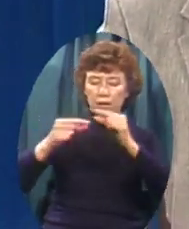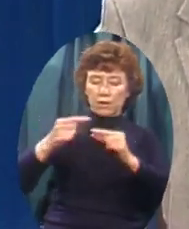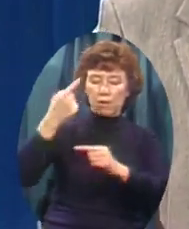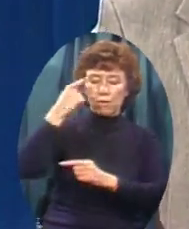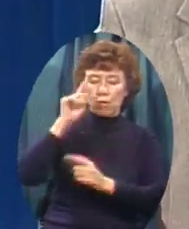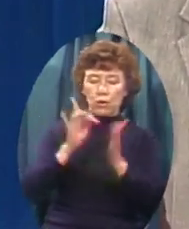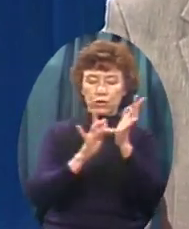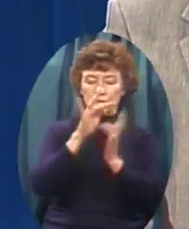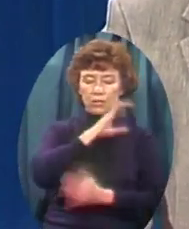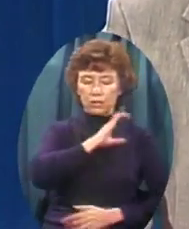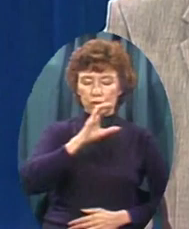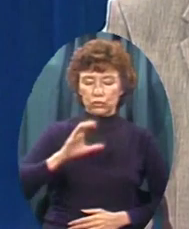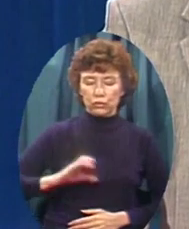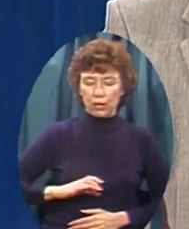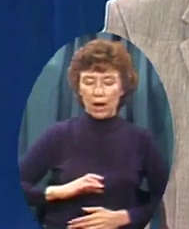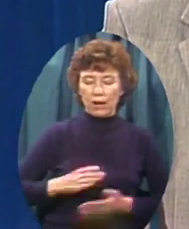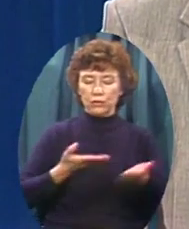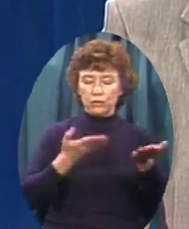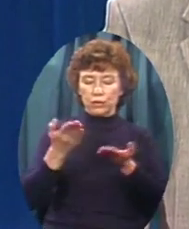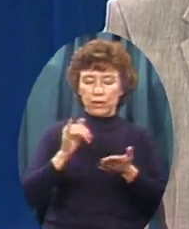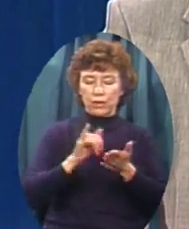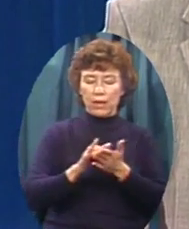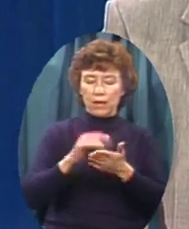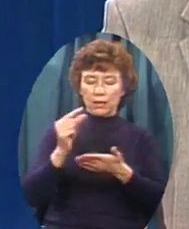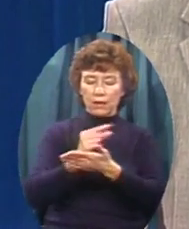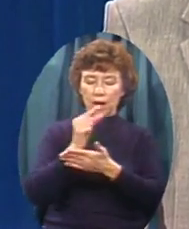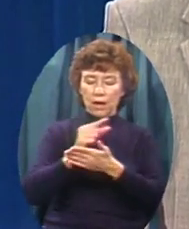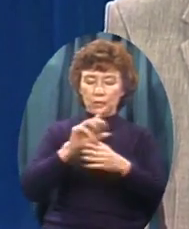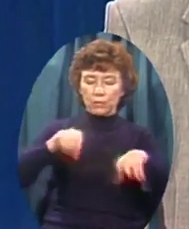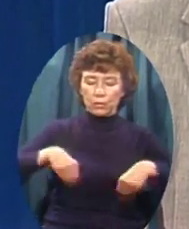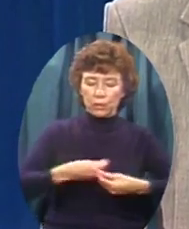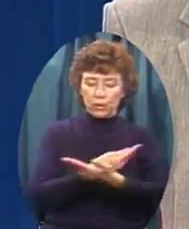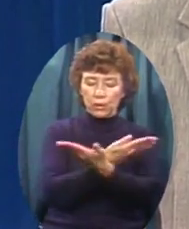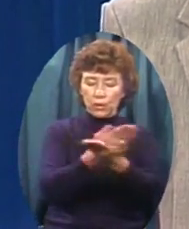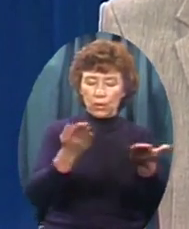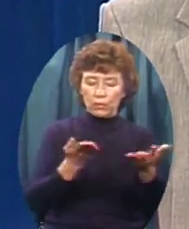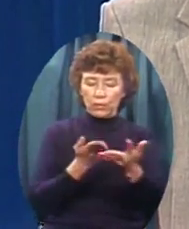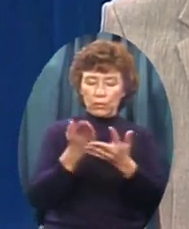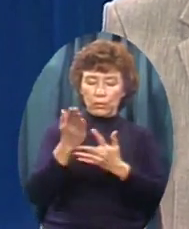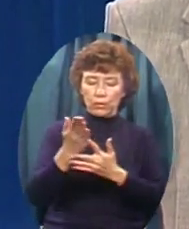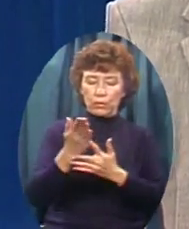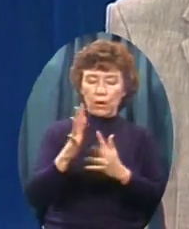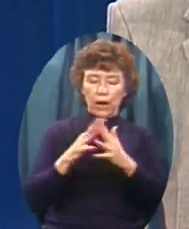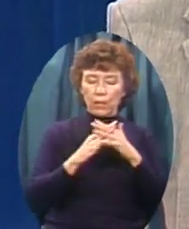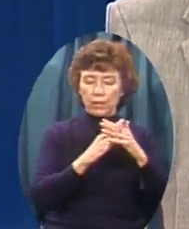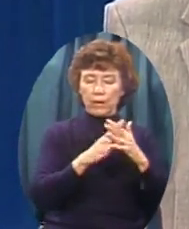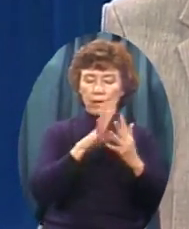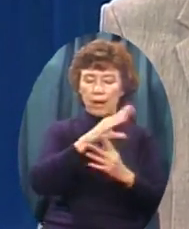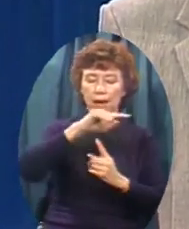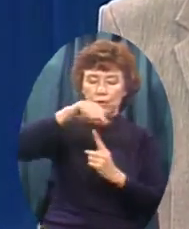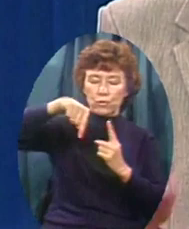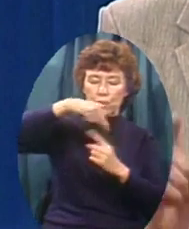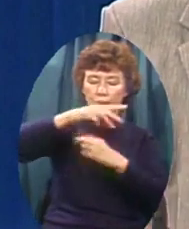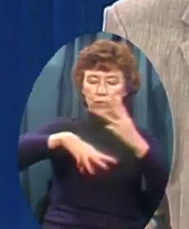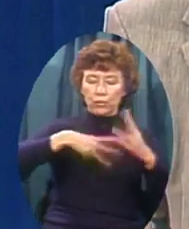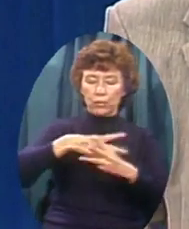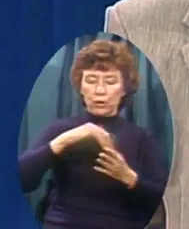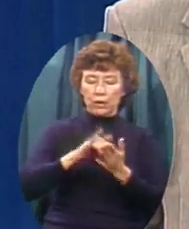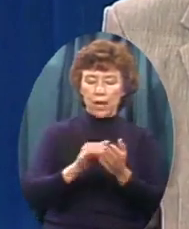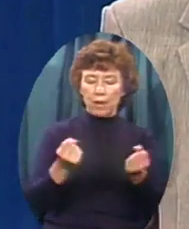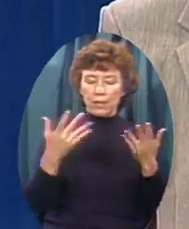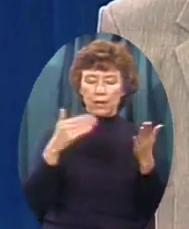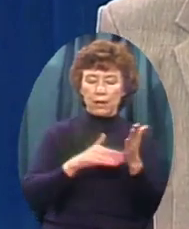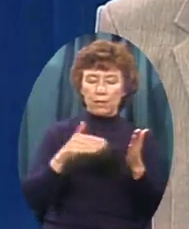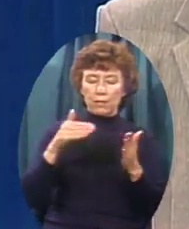the cause of Christ That the gospel Might go forth Across this nation And ultimately Around this world That millions